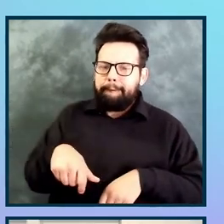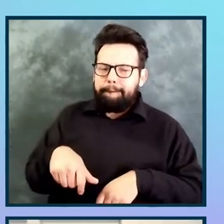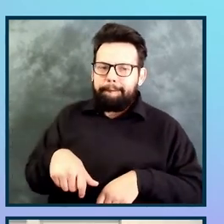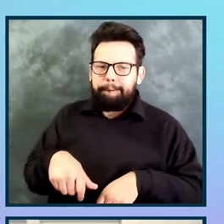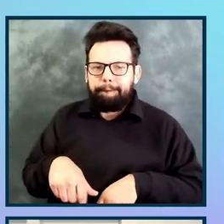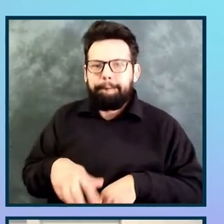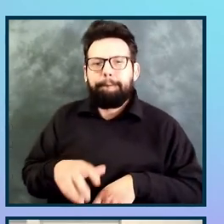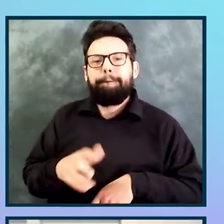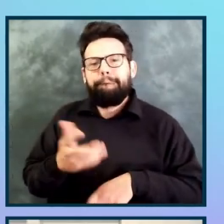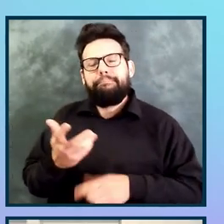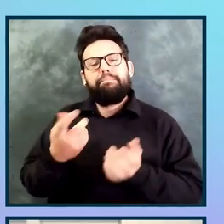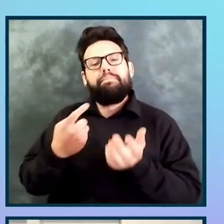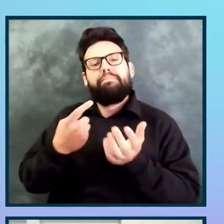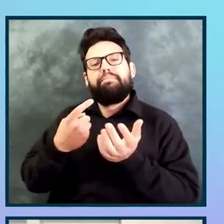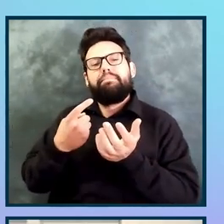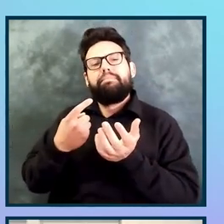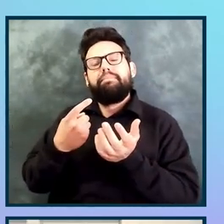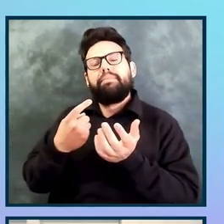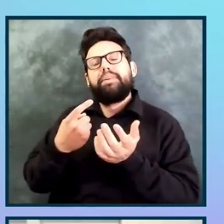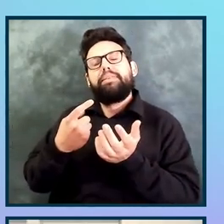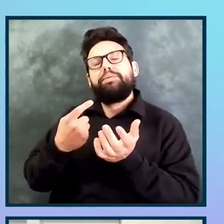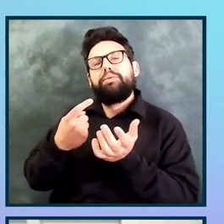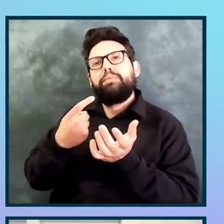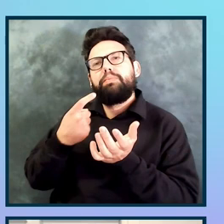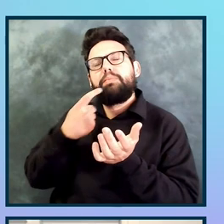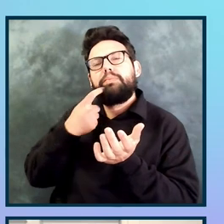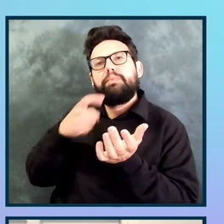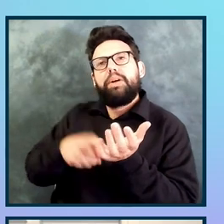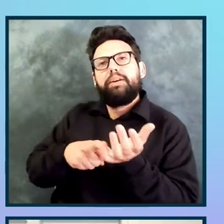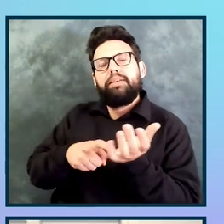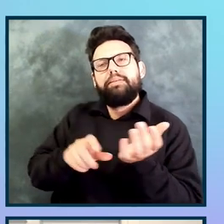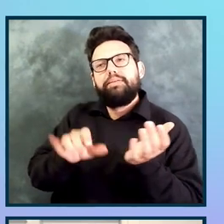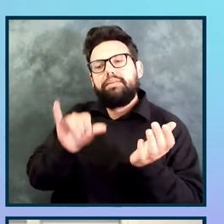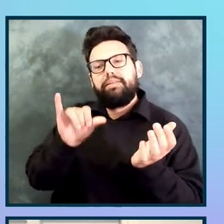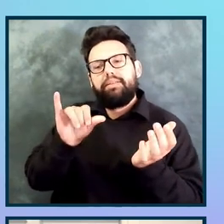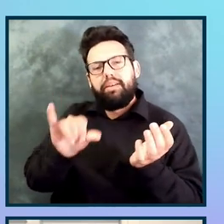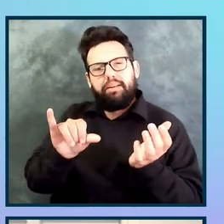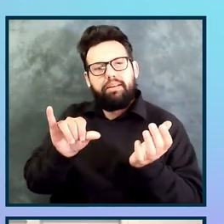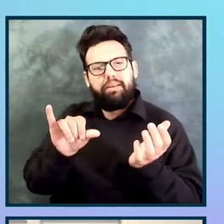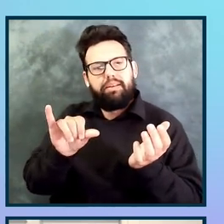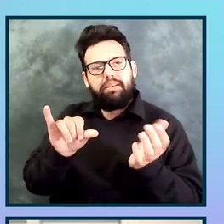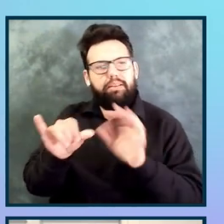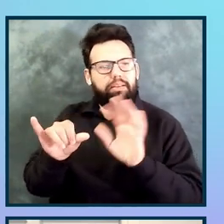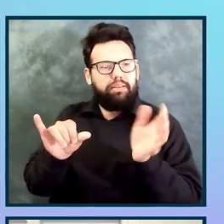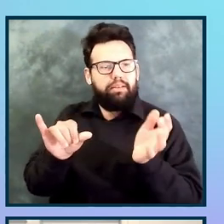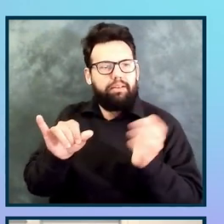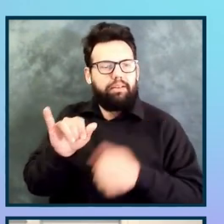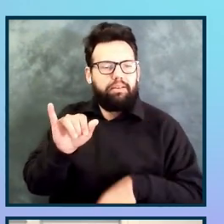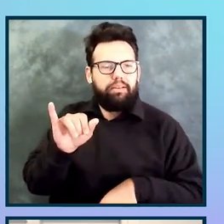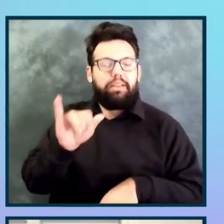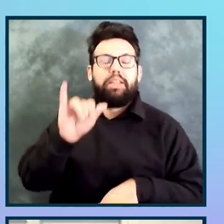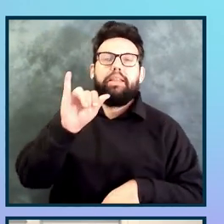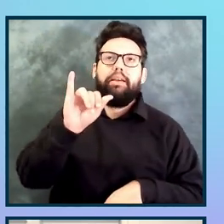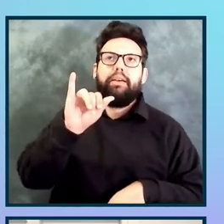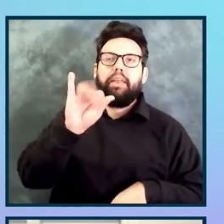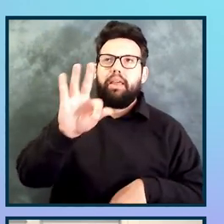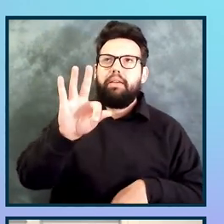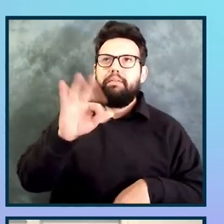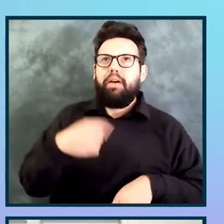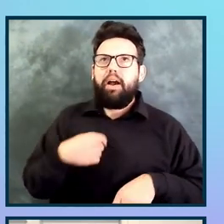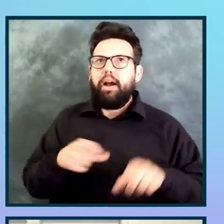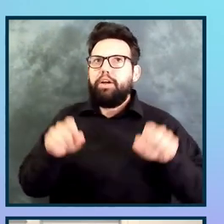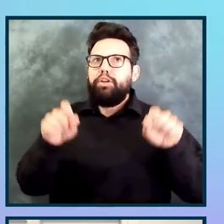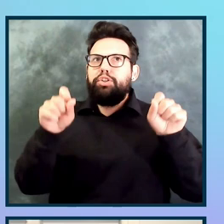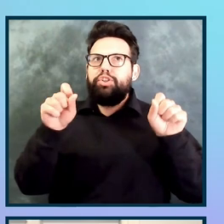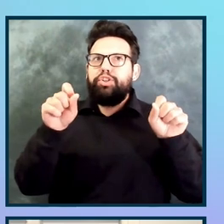So, recognizing this, the outcome, I think, you know, if I were taking snapshots of how